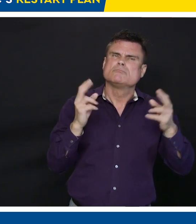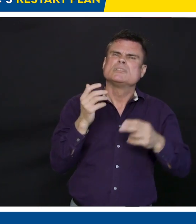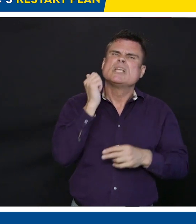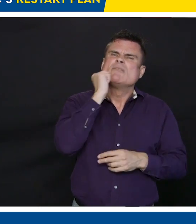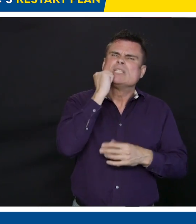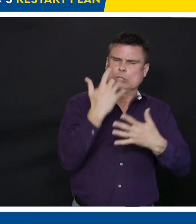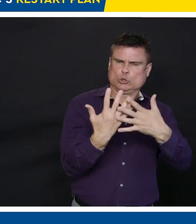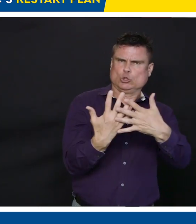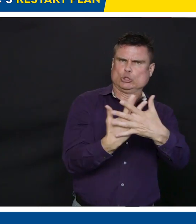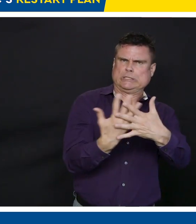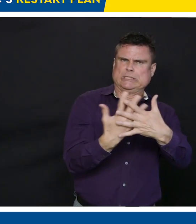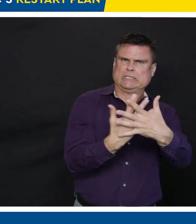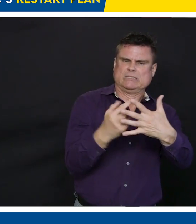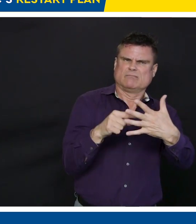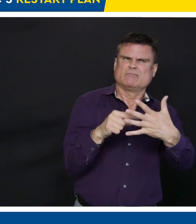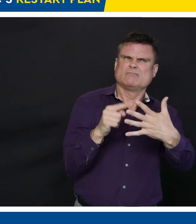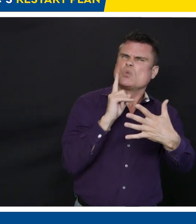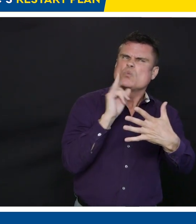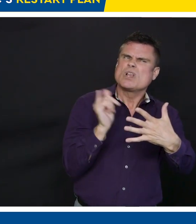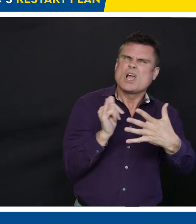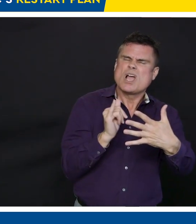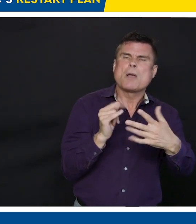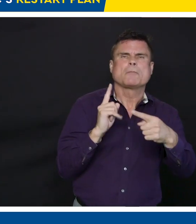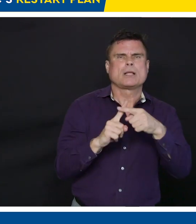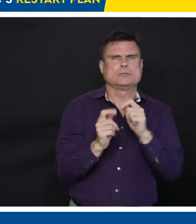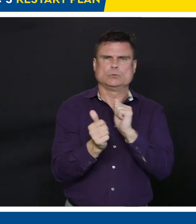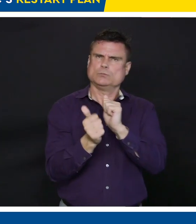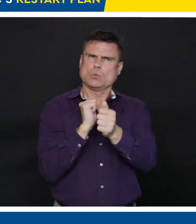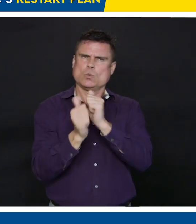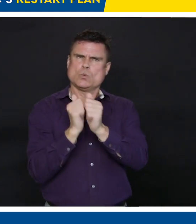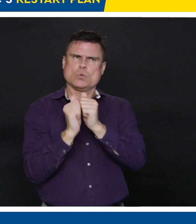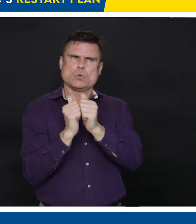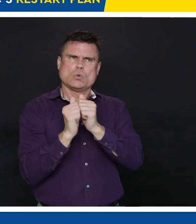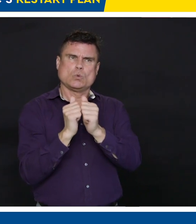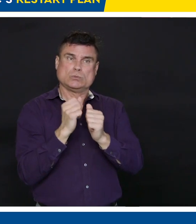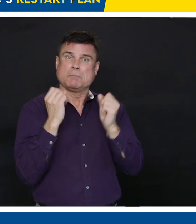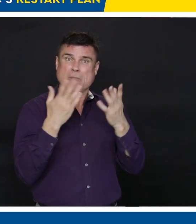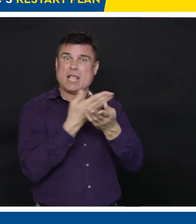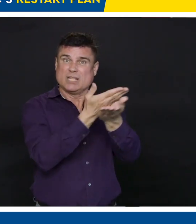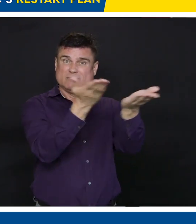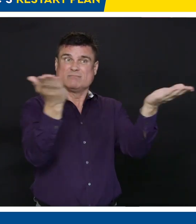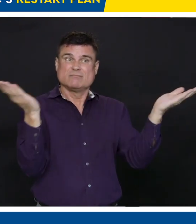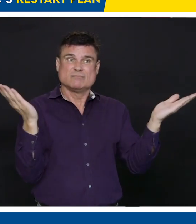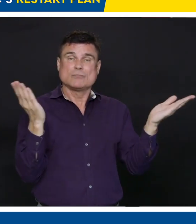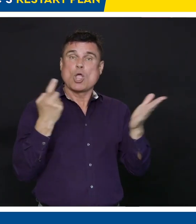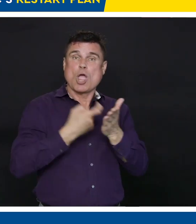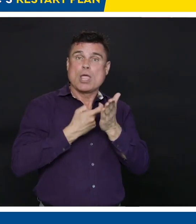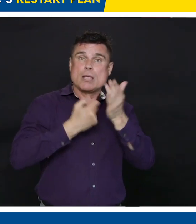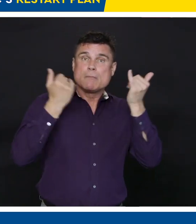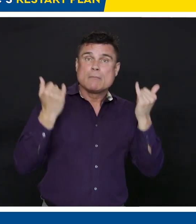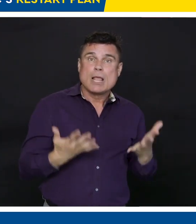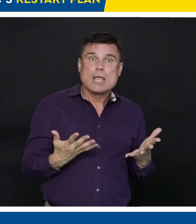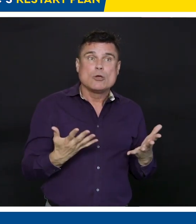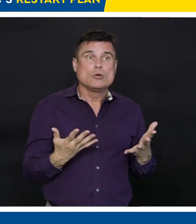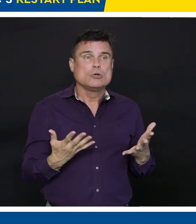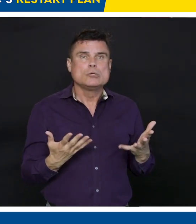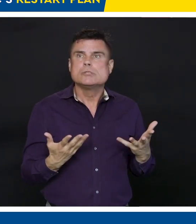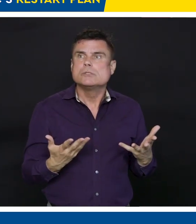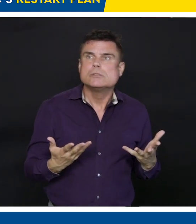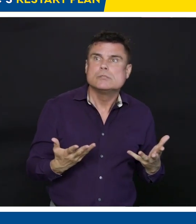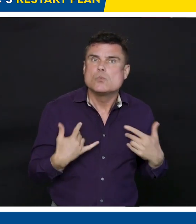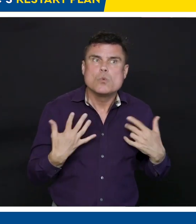specifically, I'm hearing a lot from hockey players. Do you expect that there will be hockey games played at any point in this year